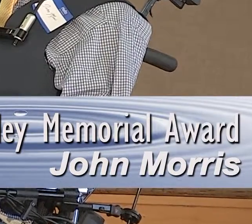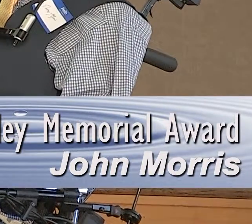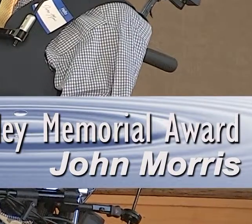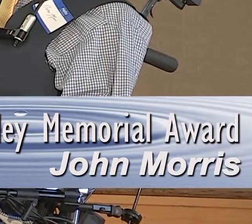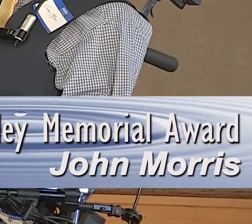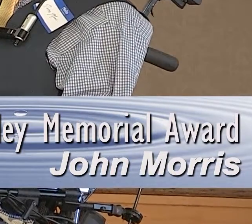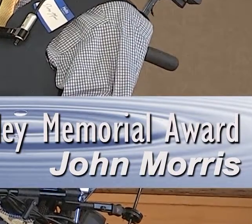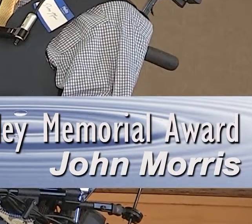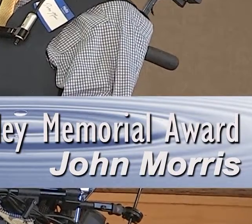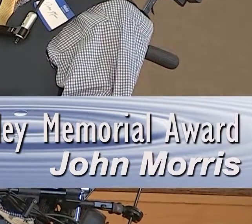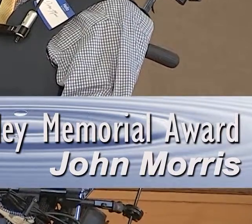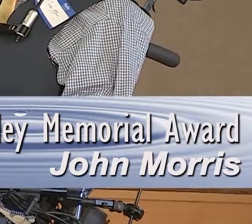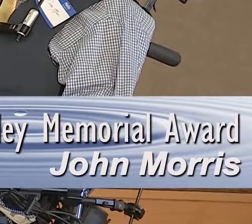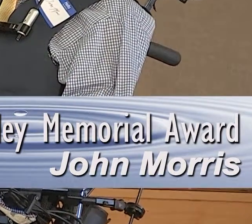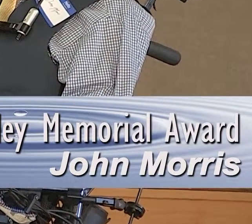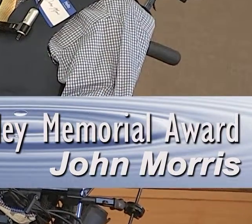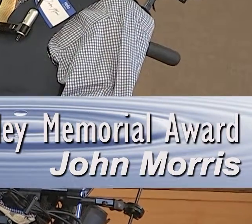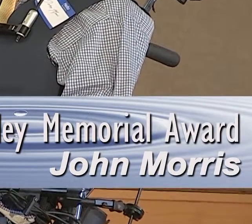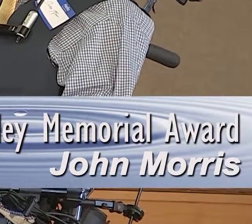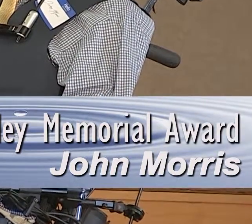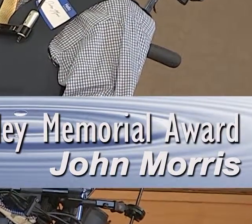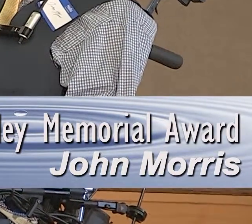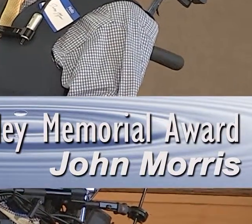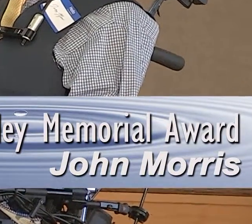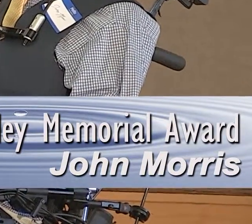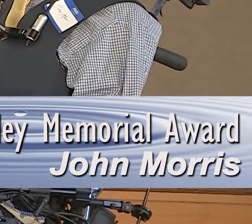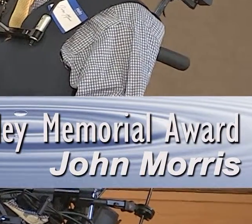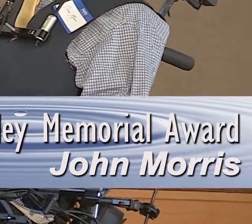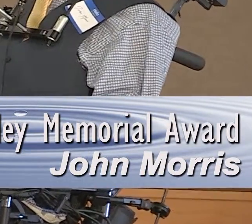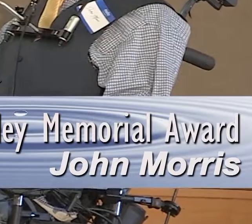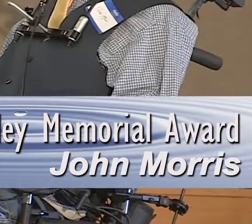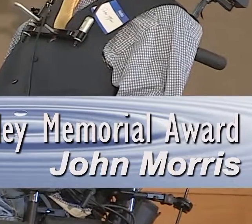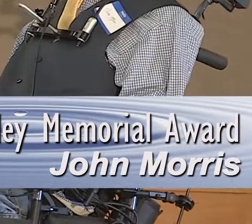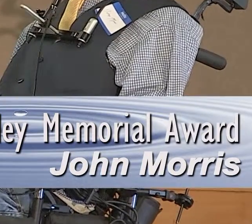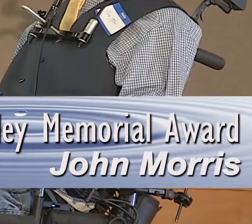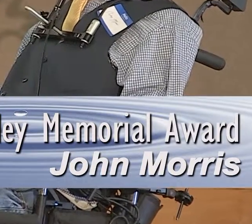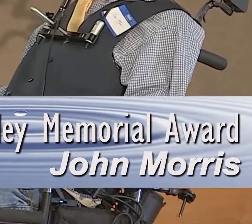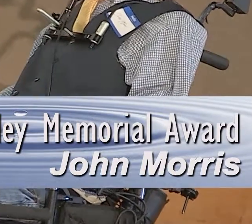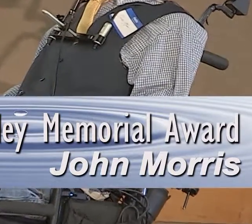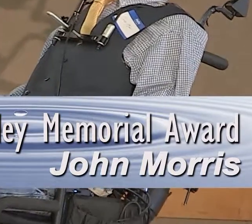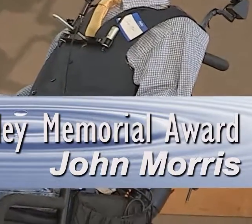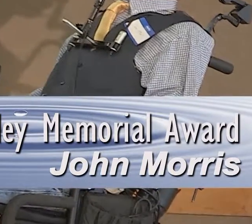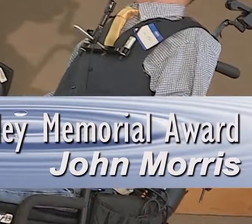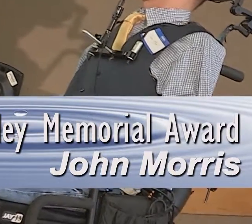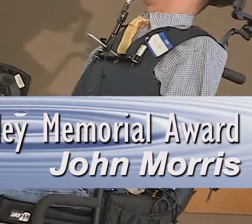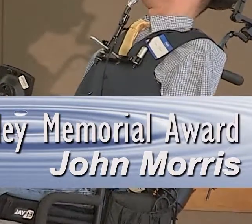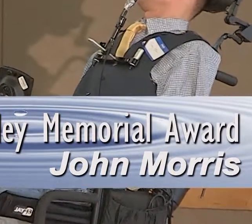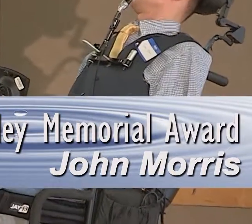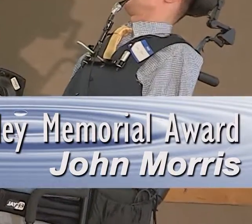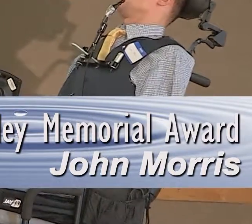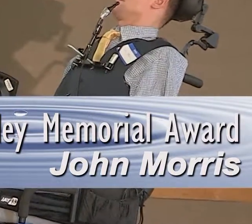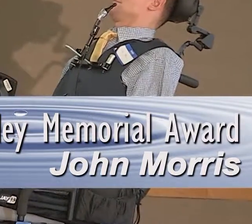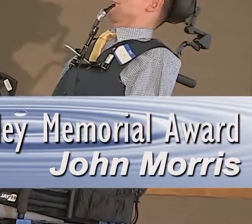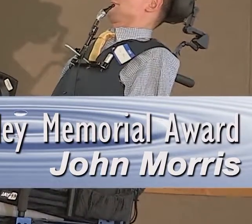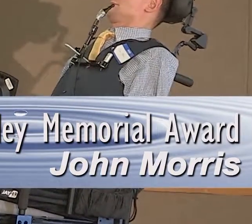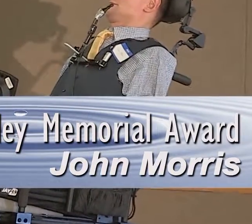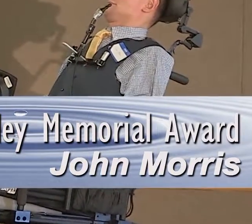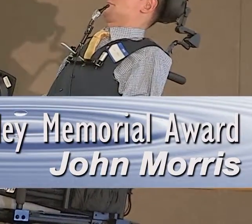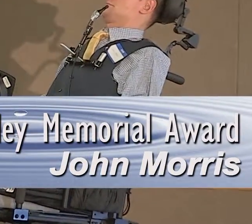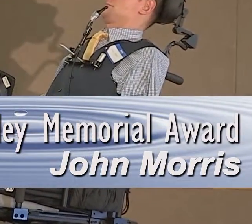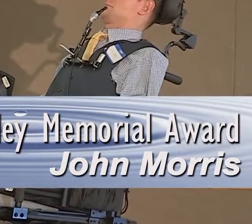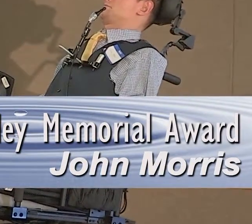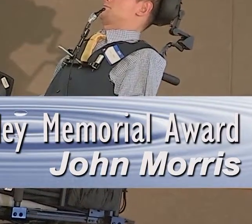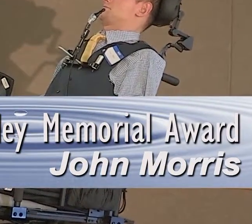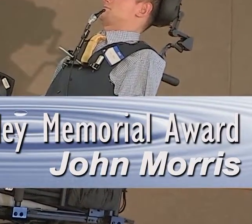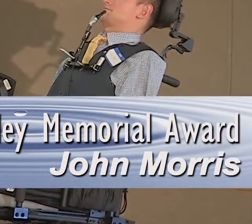television, been a presenter at the Rotary Club, and other